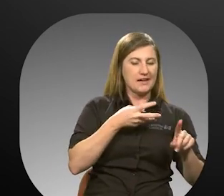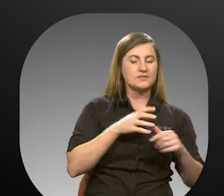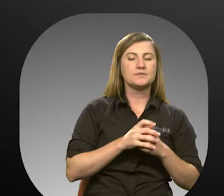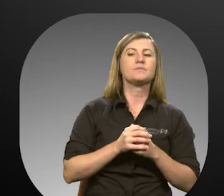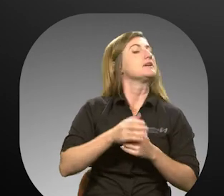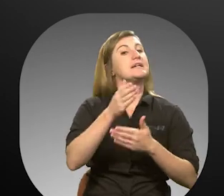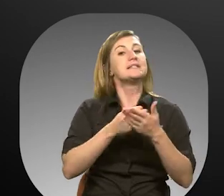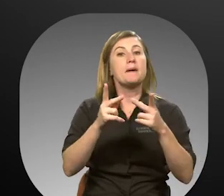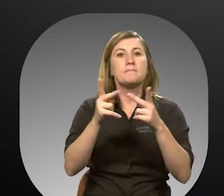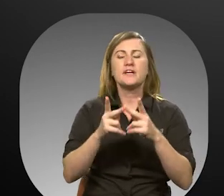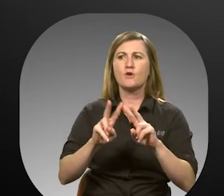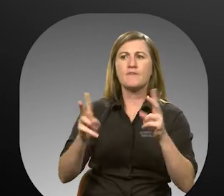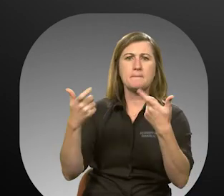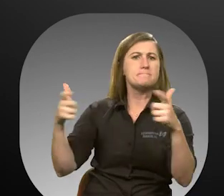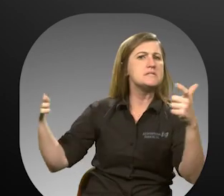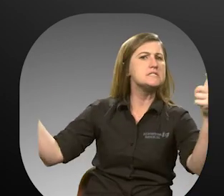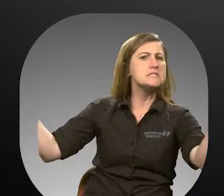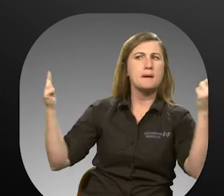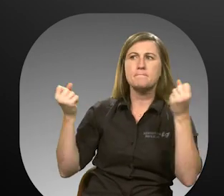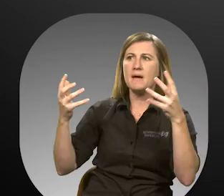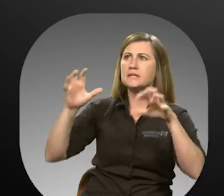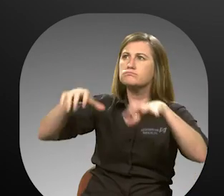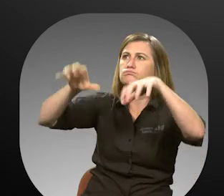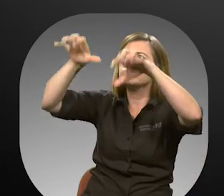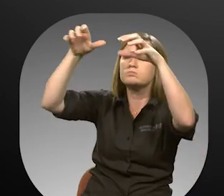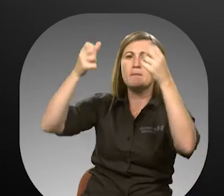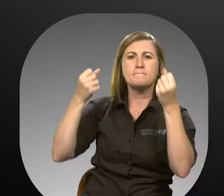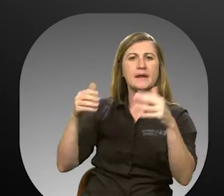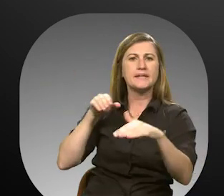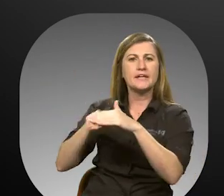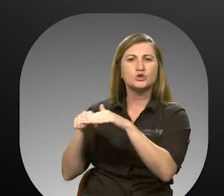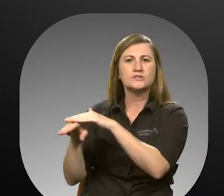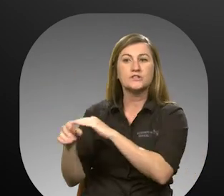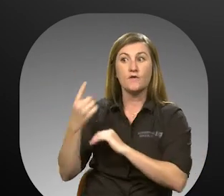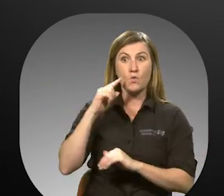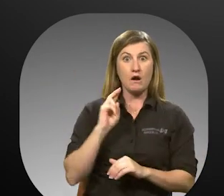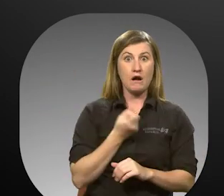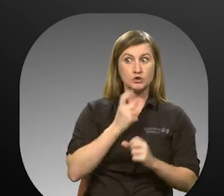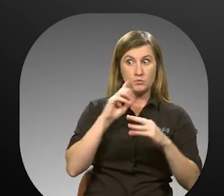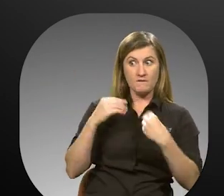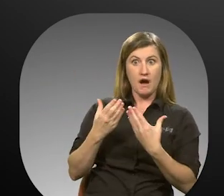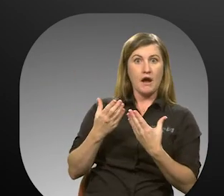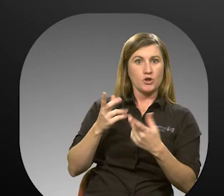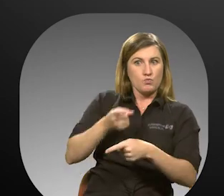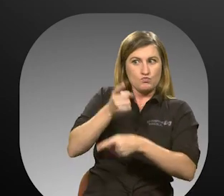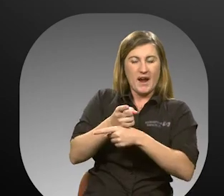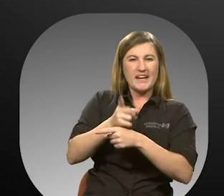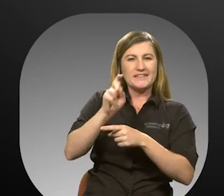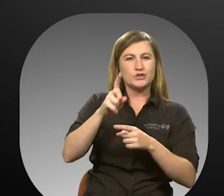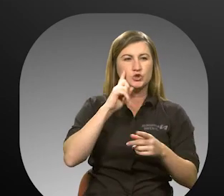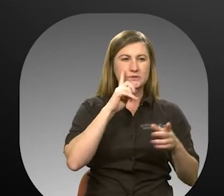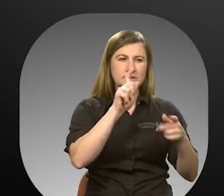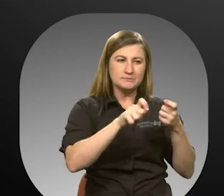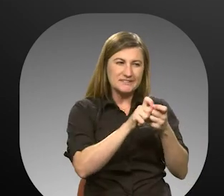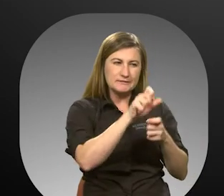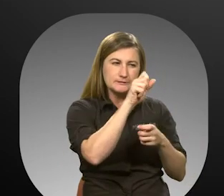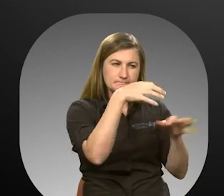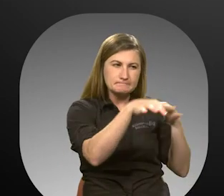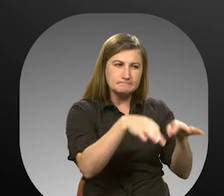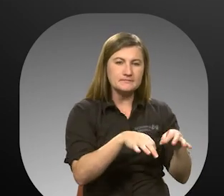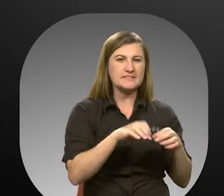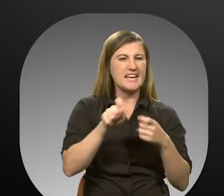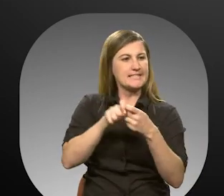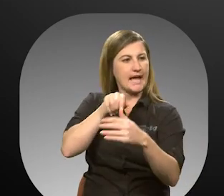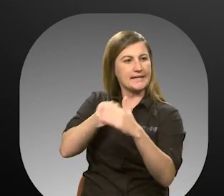Some facilities are very large with many buildings and entrances. In order for us to provide your trip, you need to identify the exact entrance.